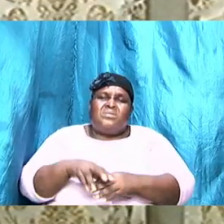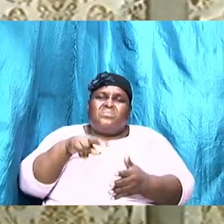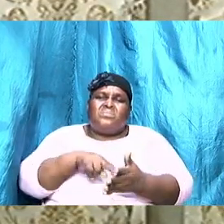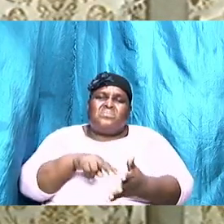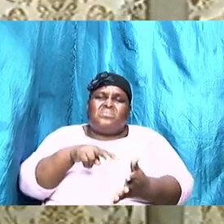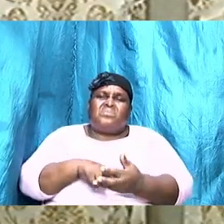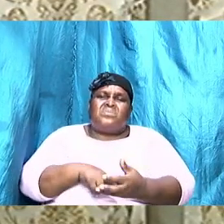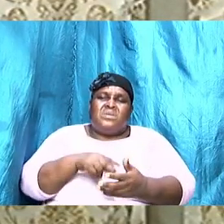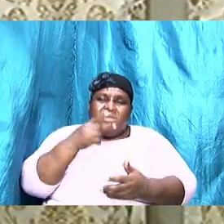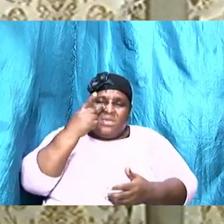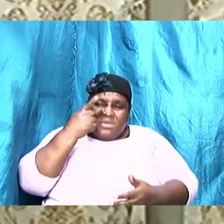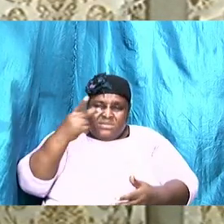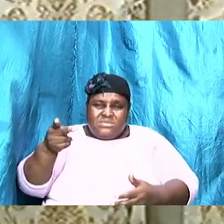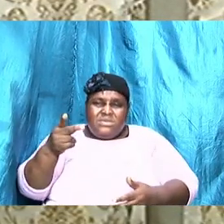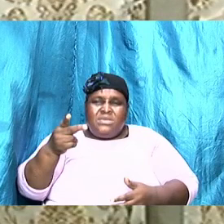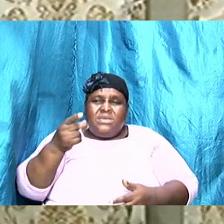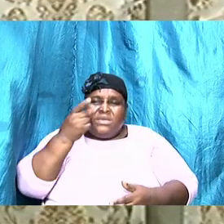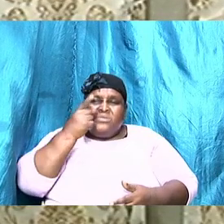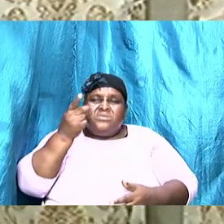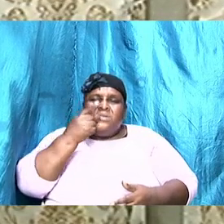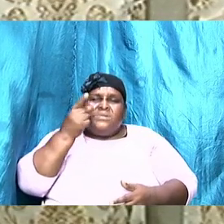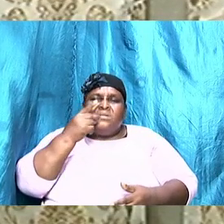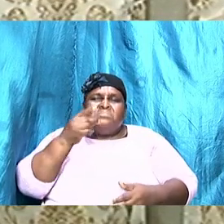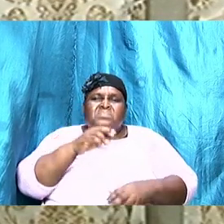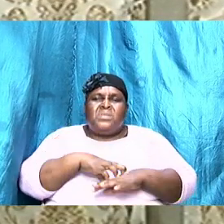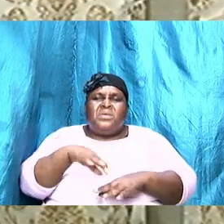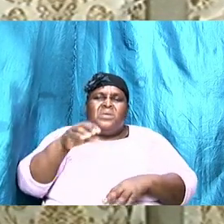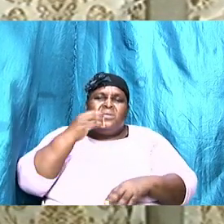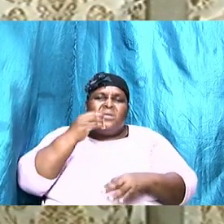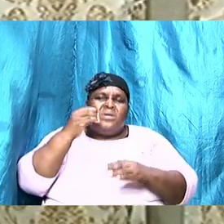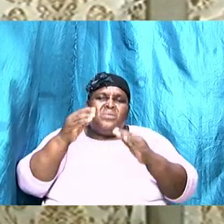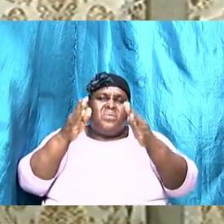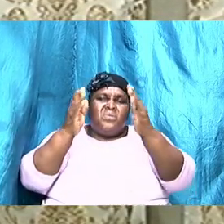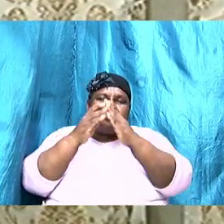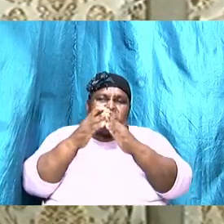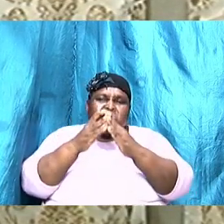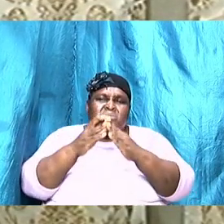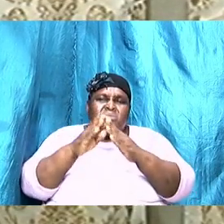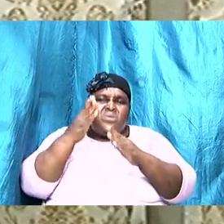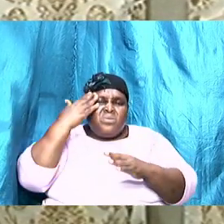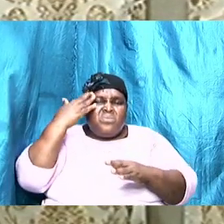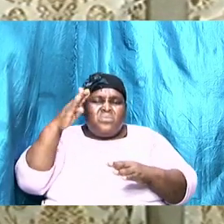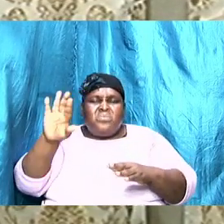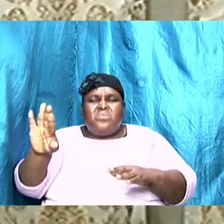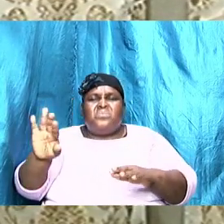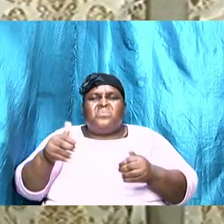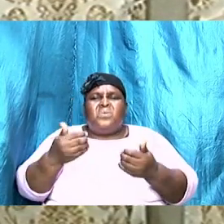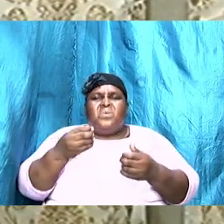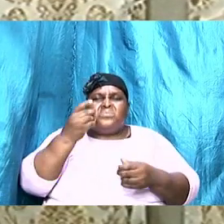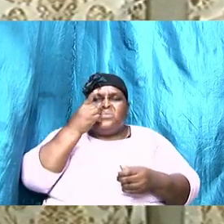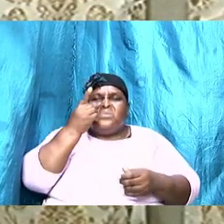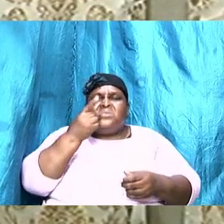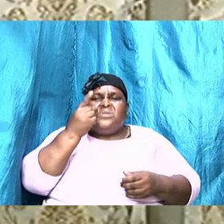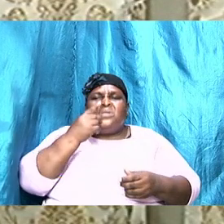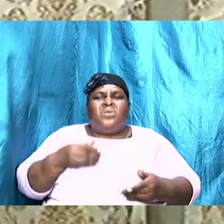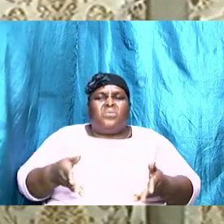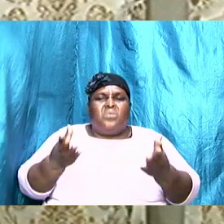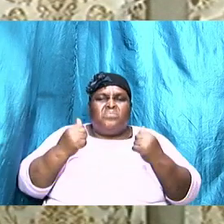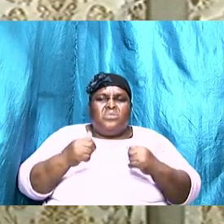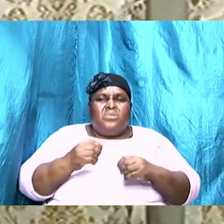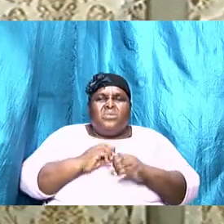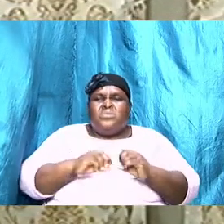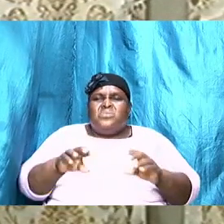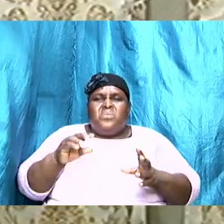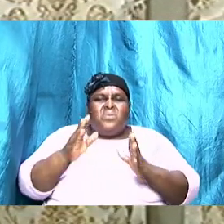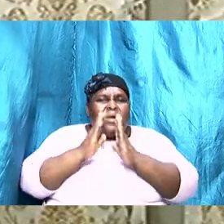house and you're a working man and you see dinner at the house and you don't know how it got there and you don't ask and you don't